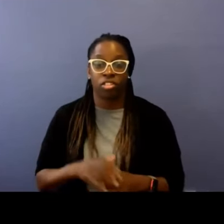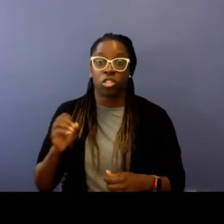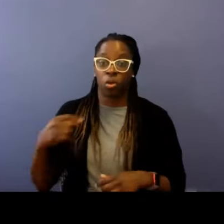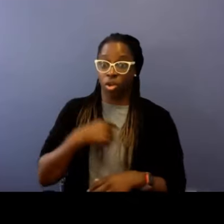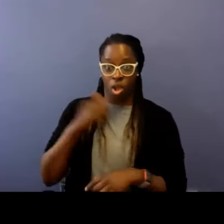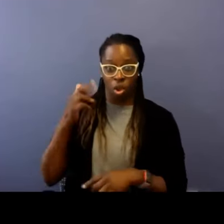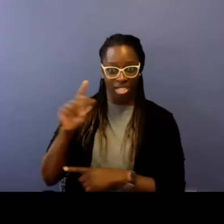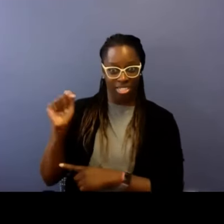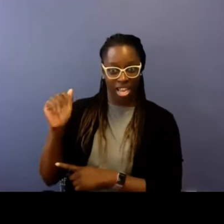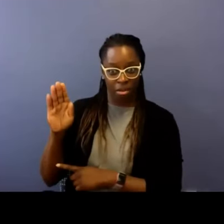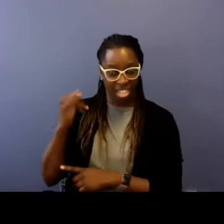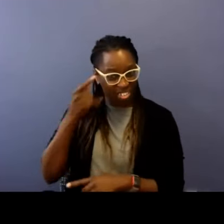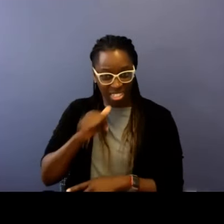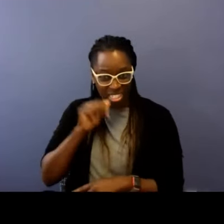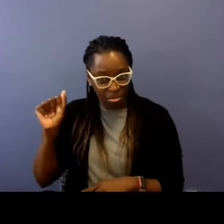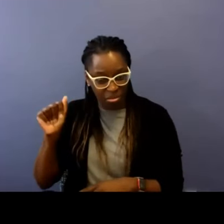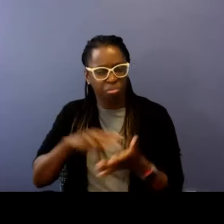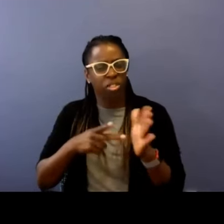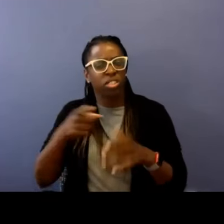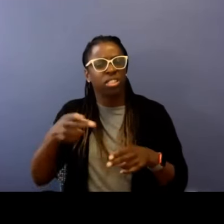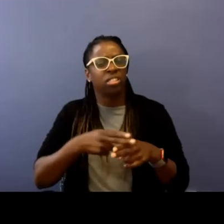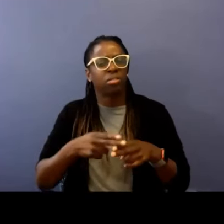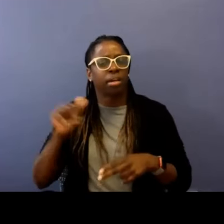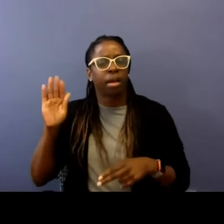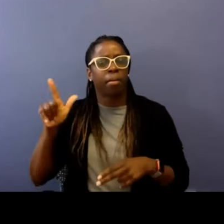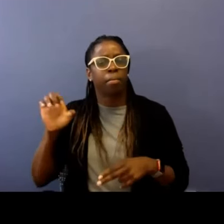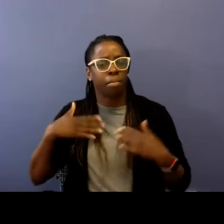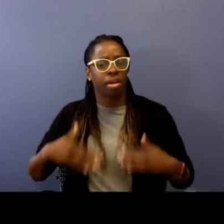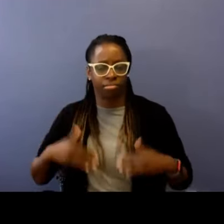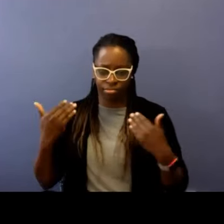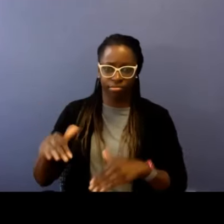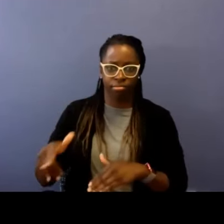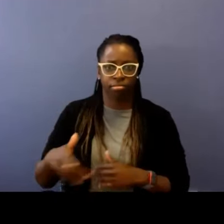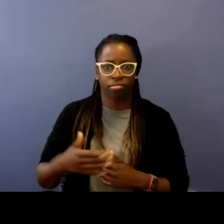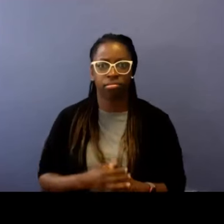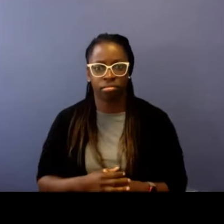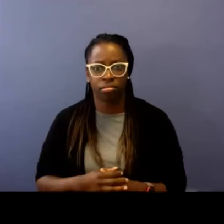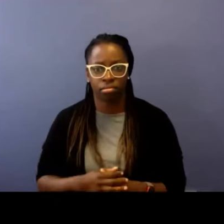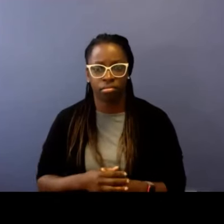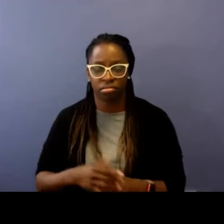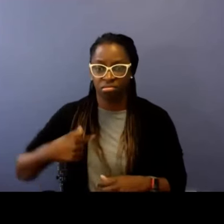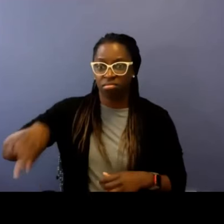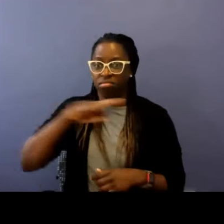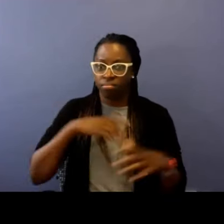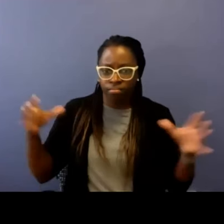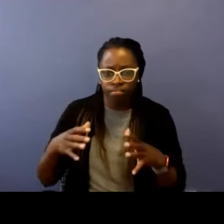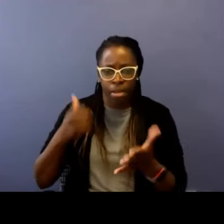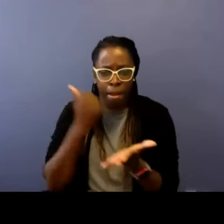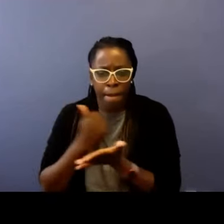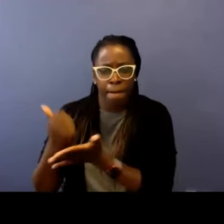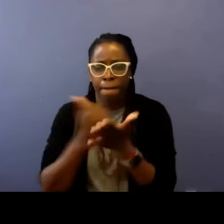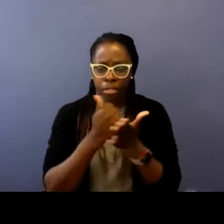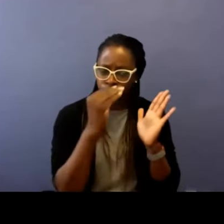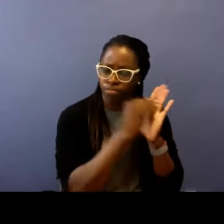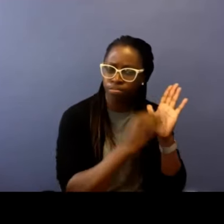building. So we're all tabs. If you're not disabled now, you're temporarily able-bodied. Yeah, guys would go out and help him